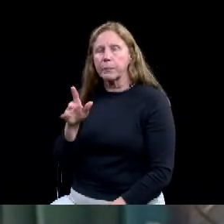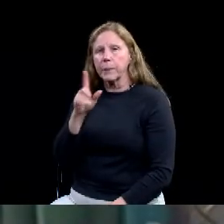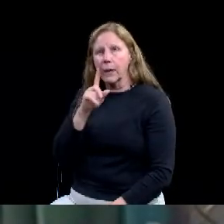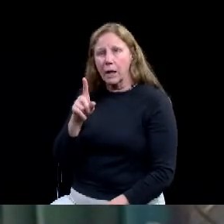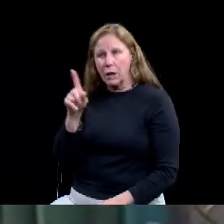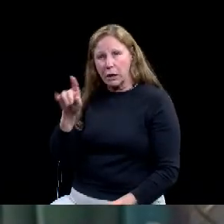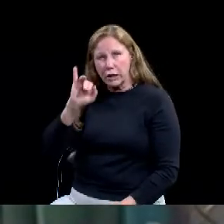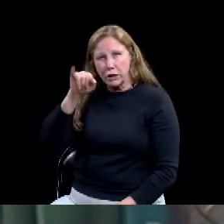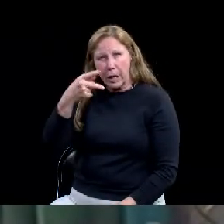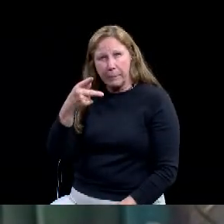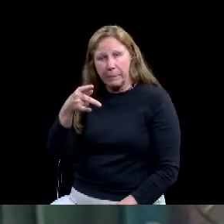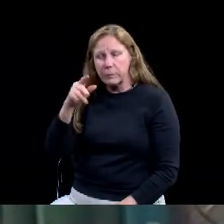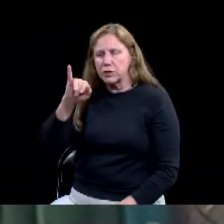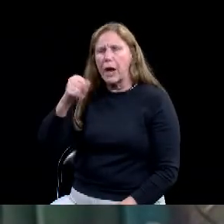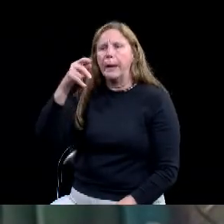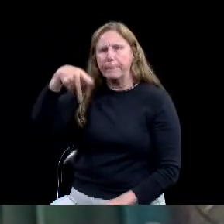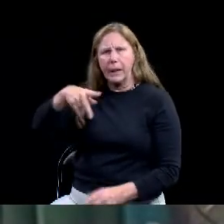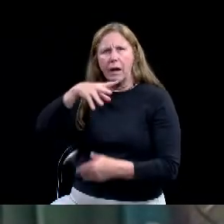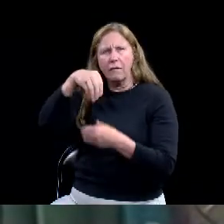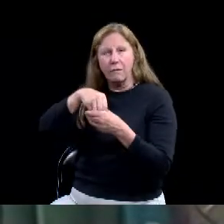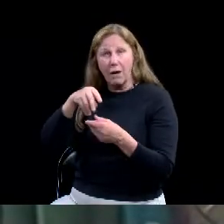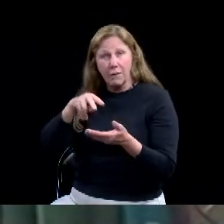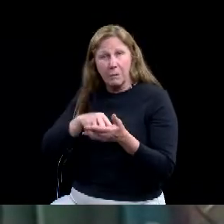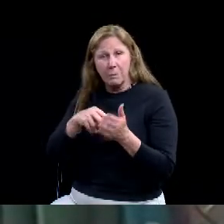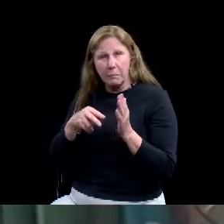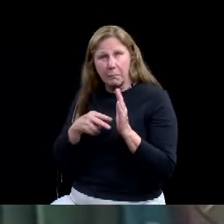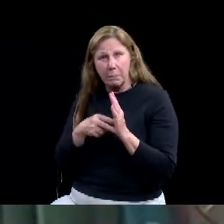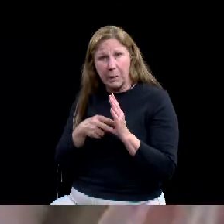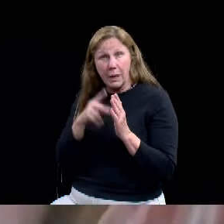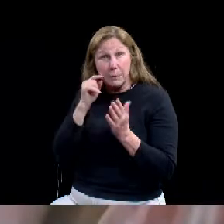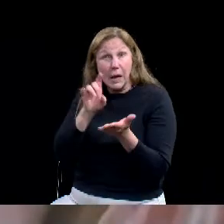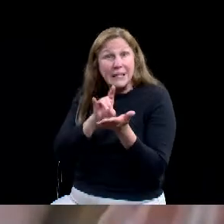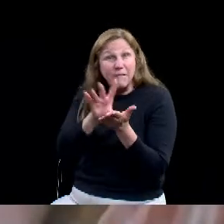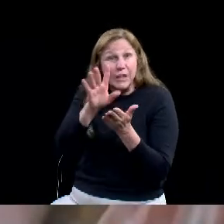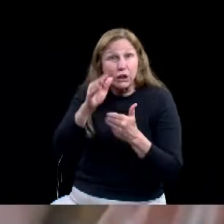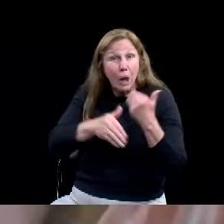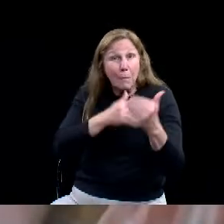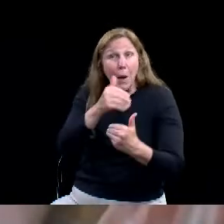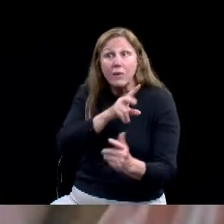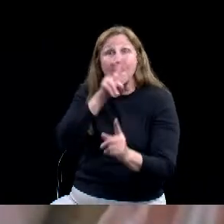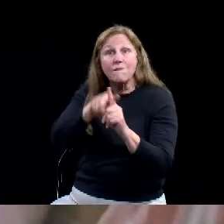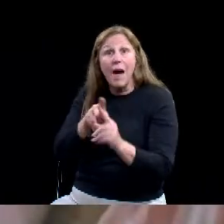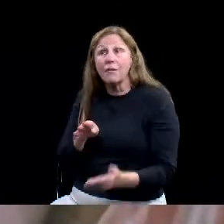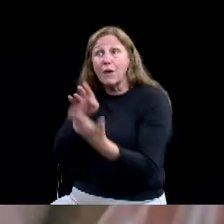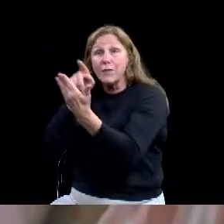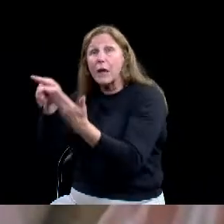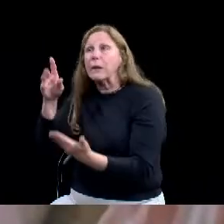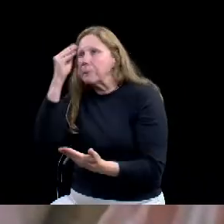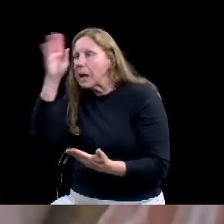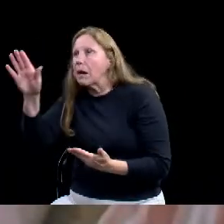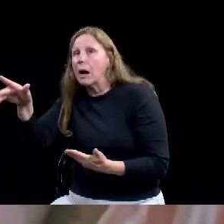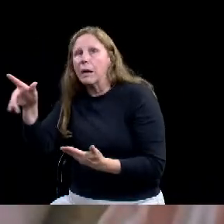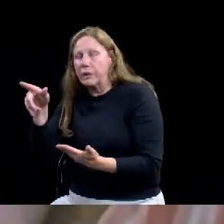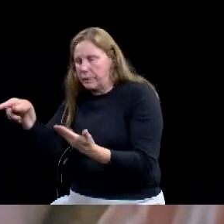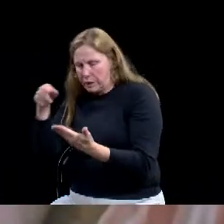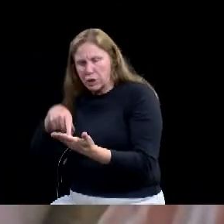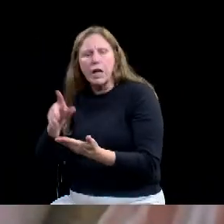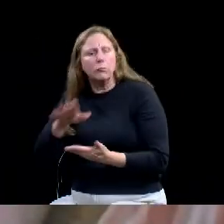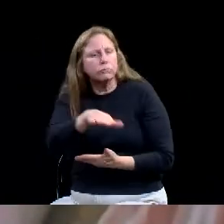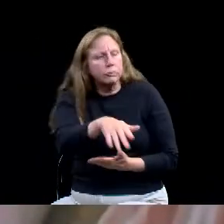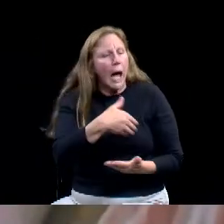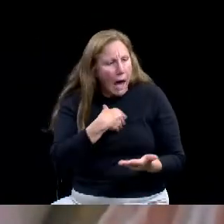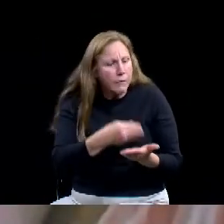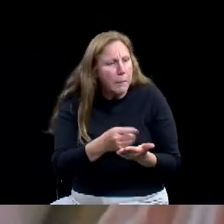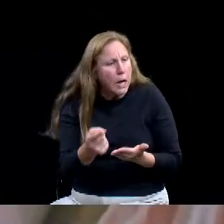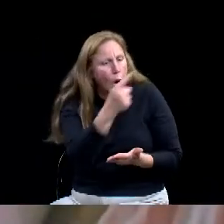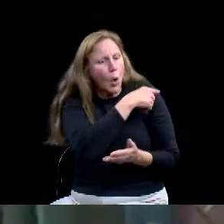people know, Hey, this resource is available. There's money right now. Yes, we are receiving, uh, their spreadsheets. And so we're making contact with their landlords.